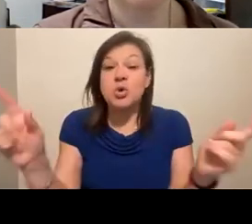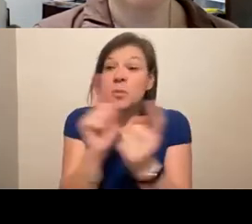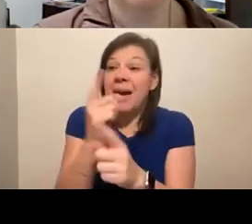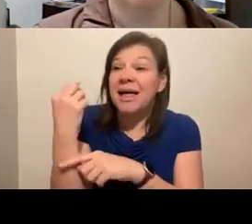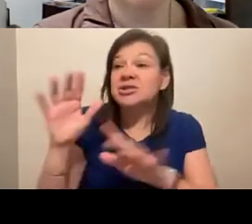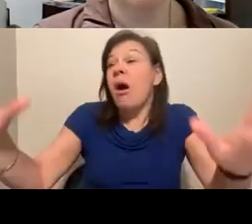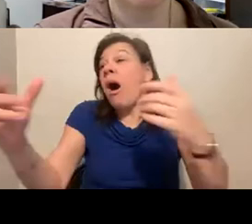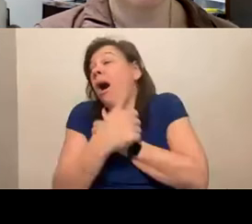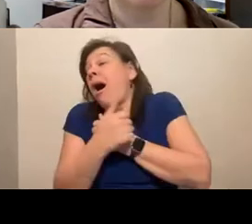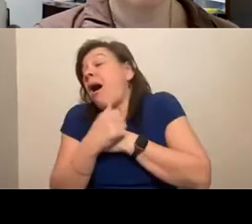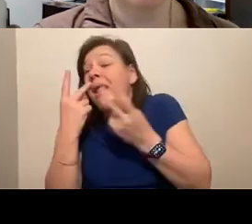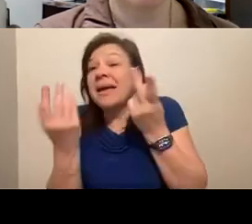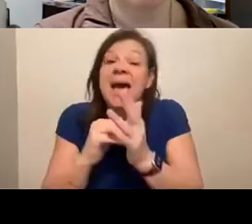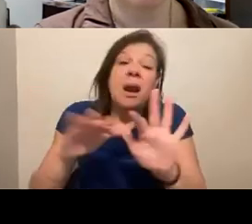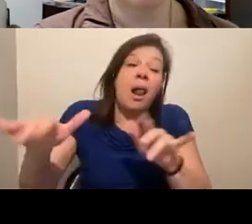conference.